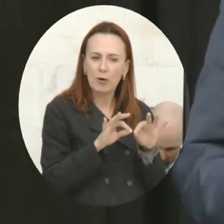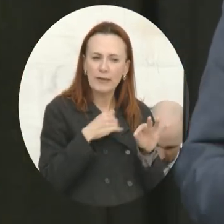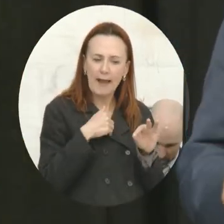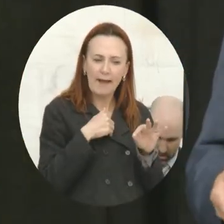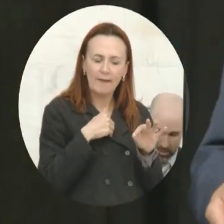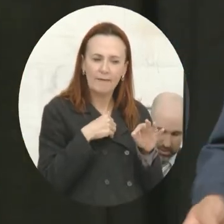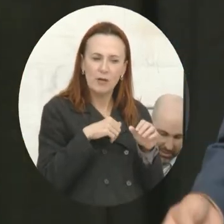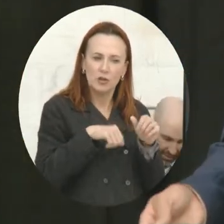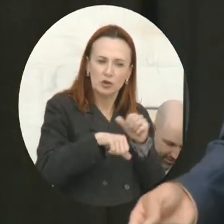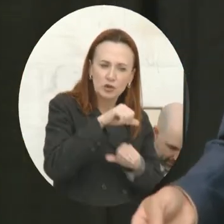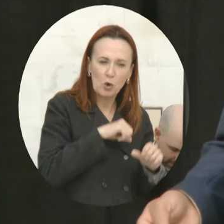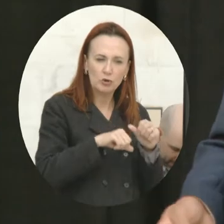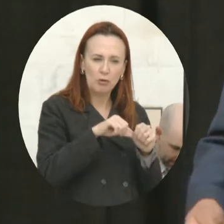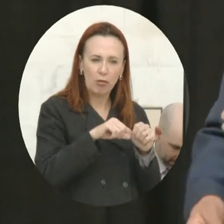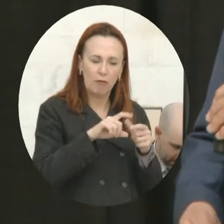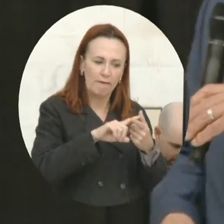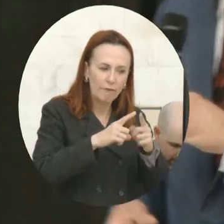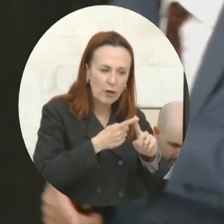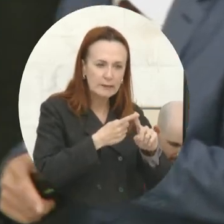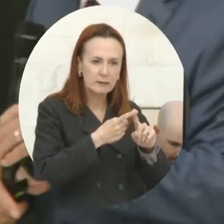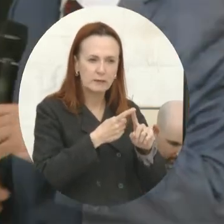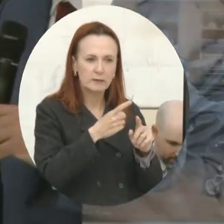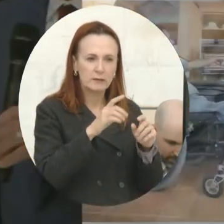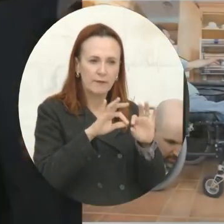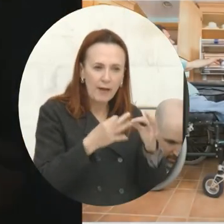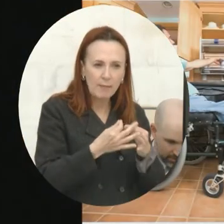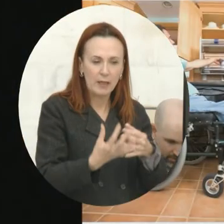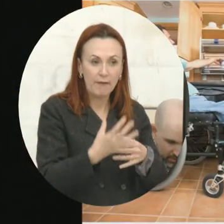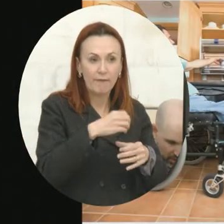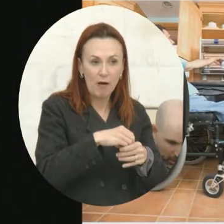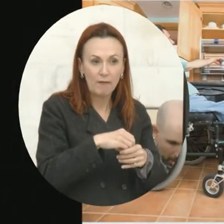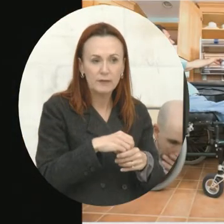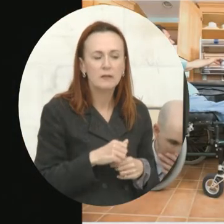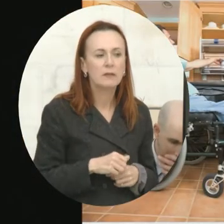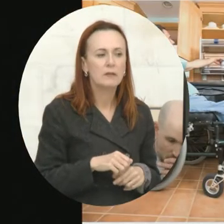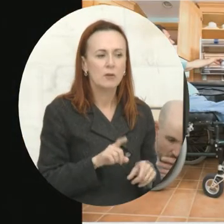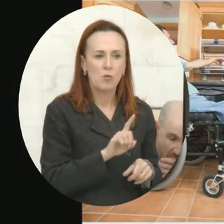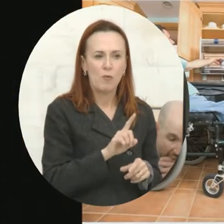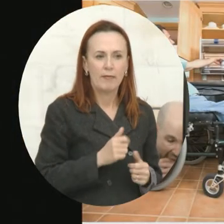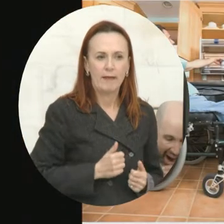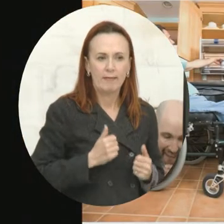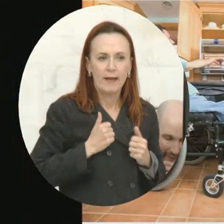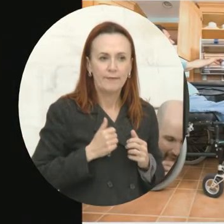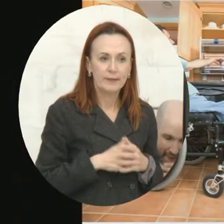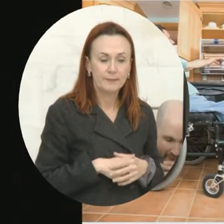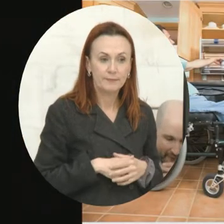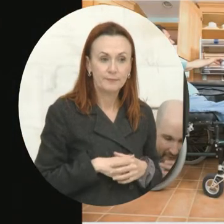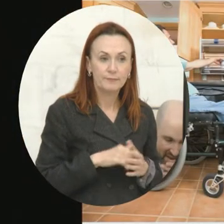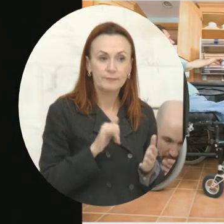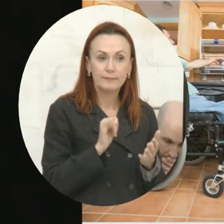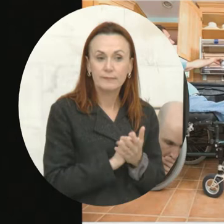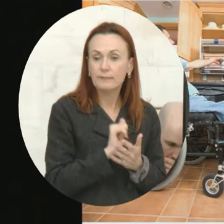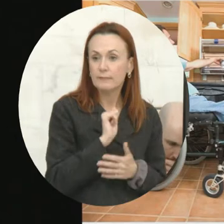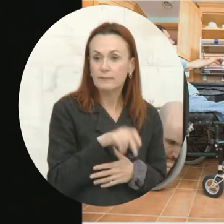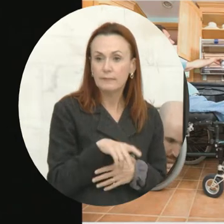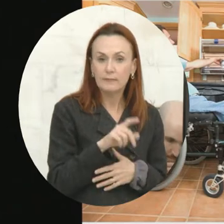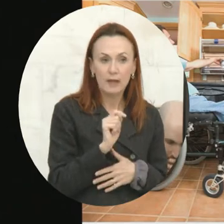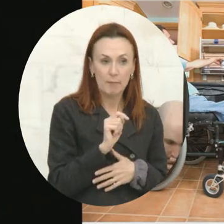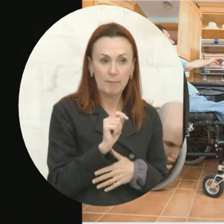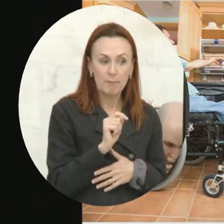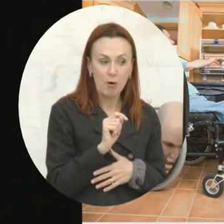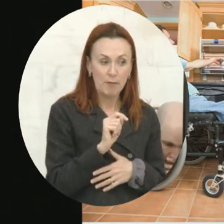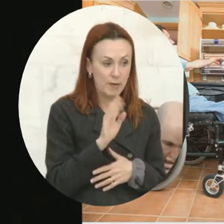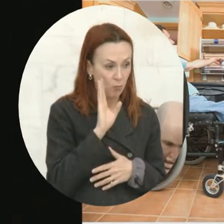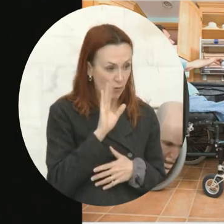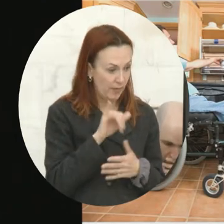want to make sure is connected to her resilience. Then where do they live? Is the apartment they live in going to support